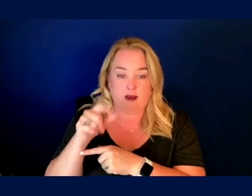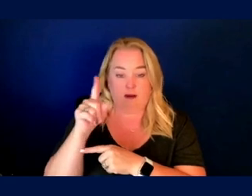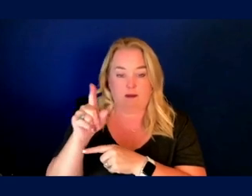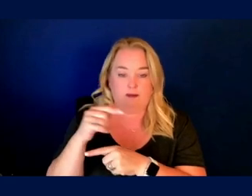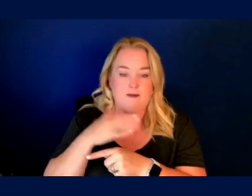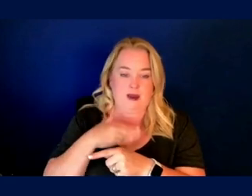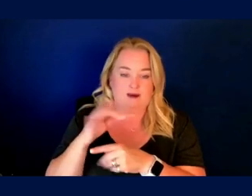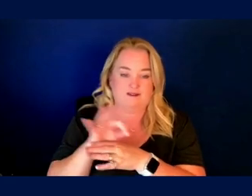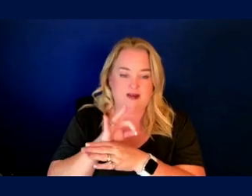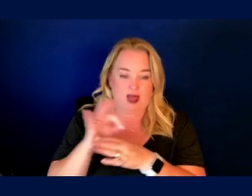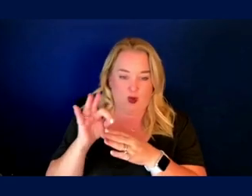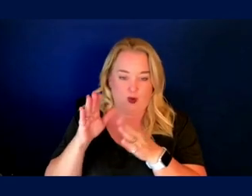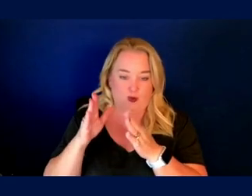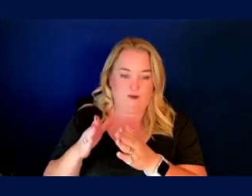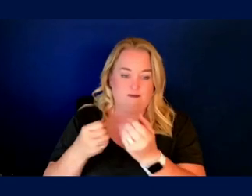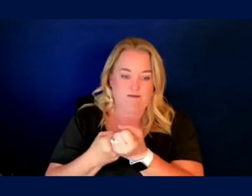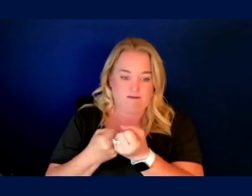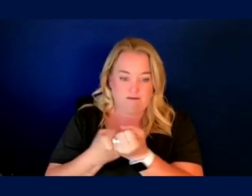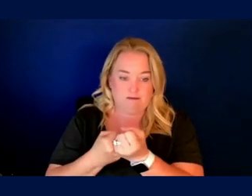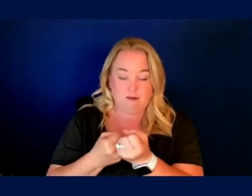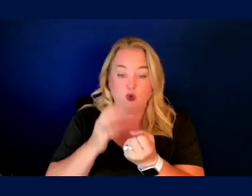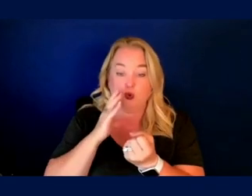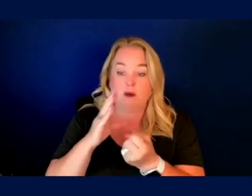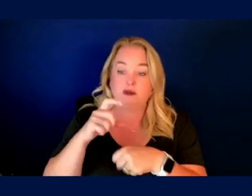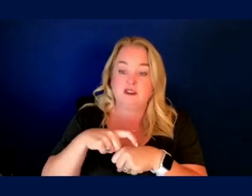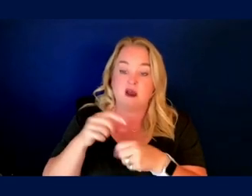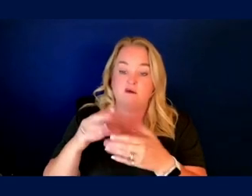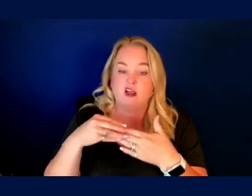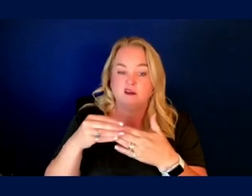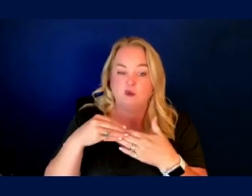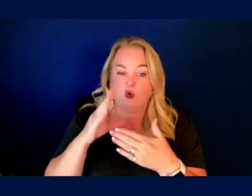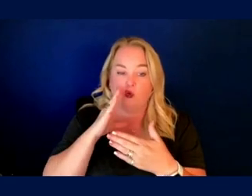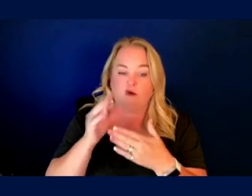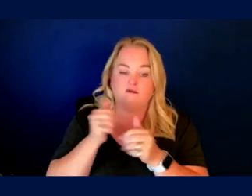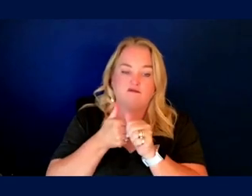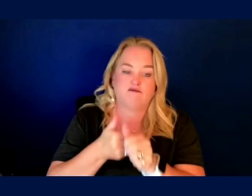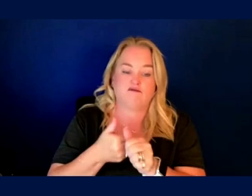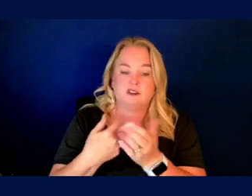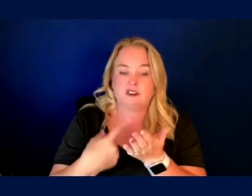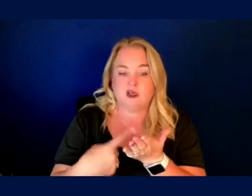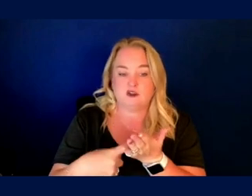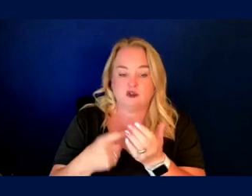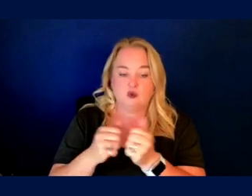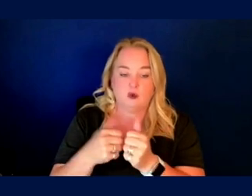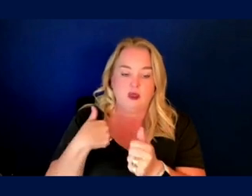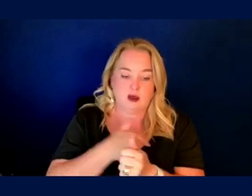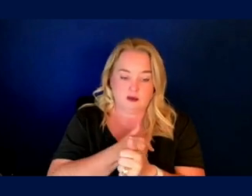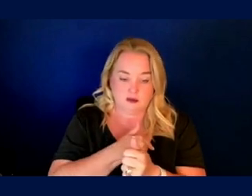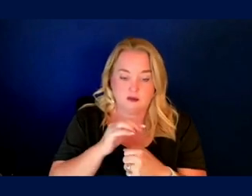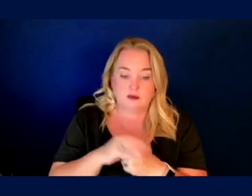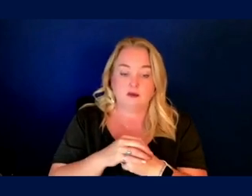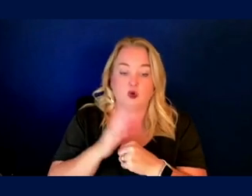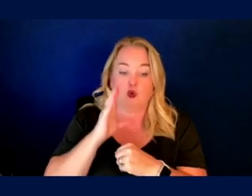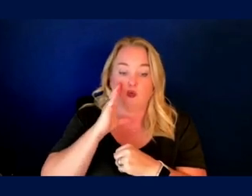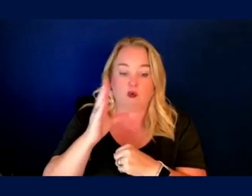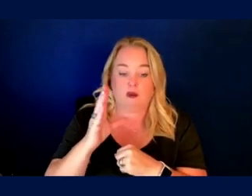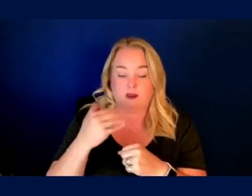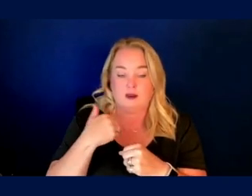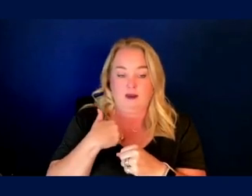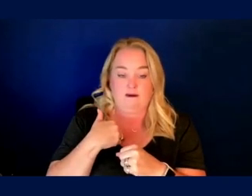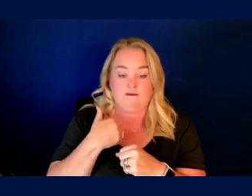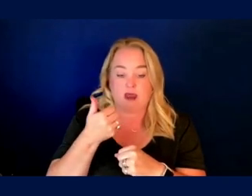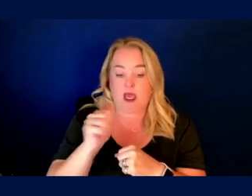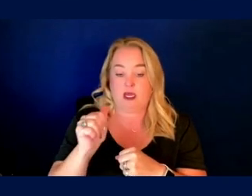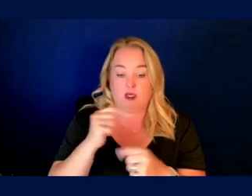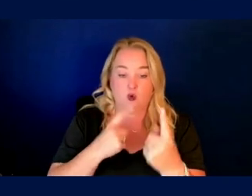Our timing is flexible and will be based on discussion among the panelists and myself and the questions that we receive.